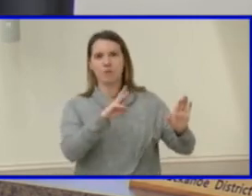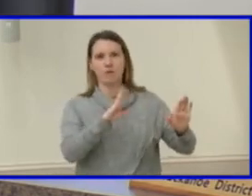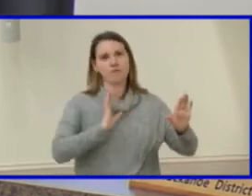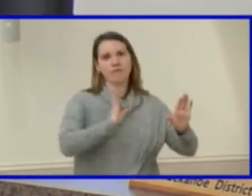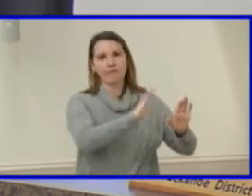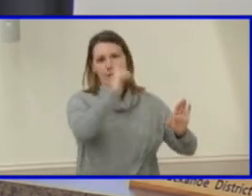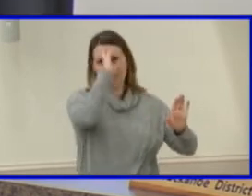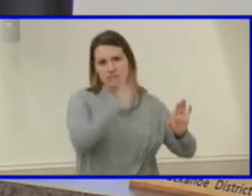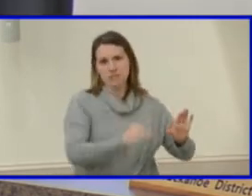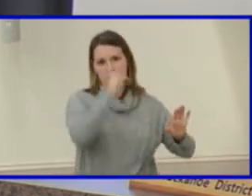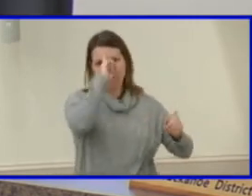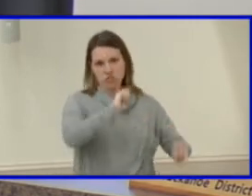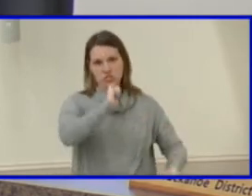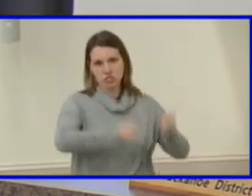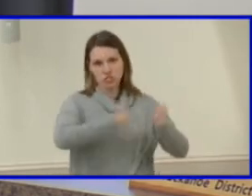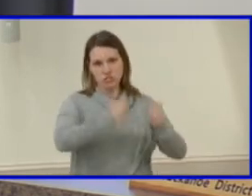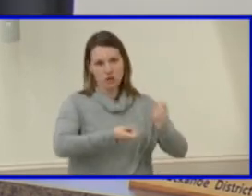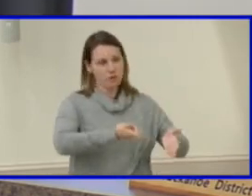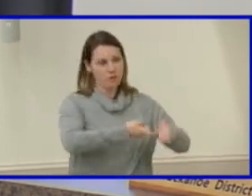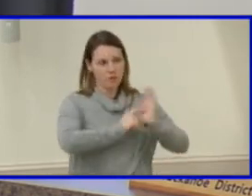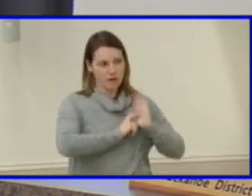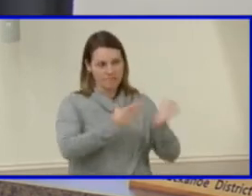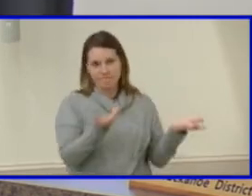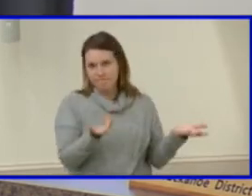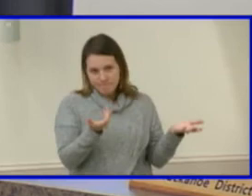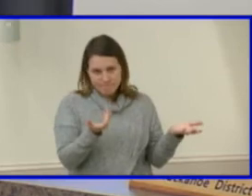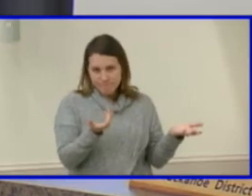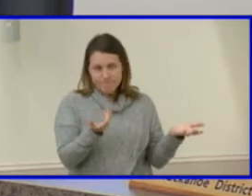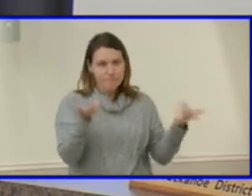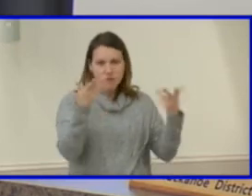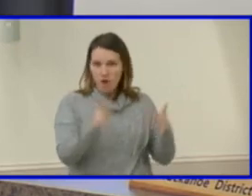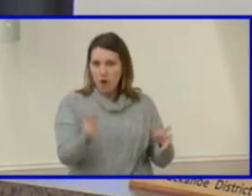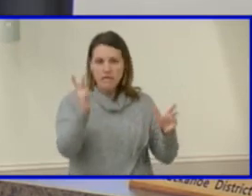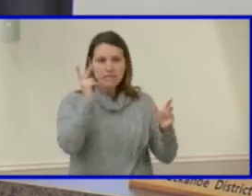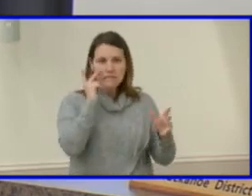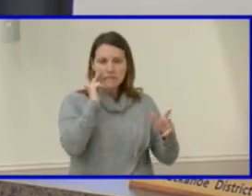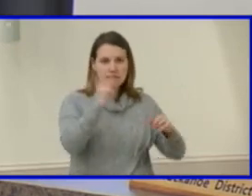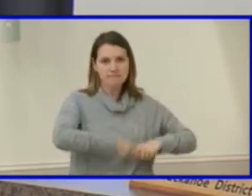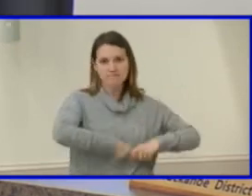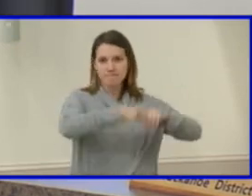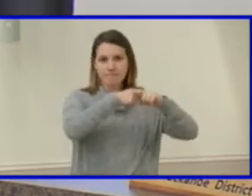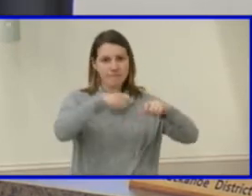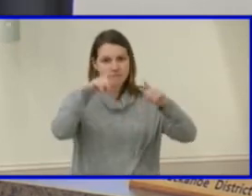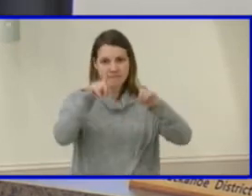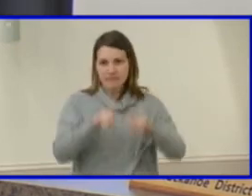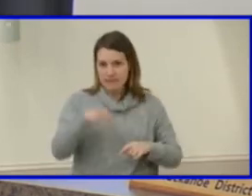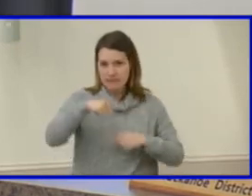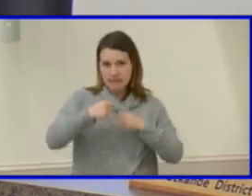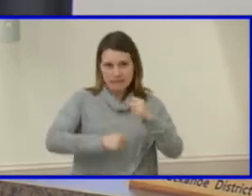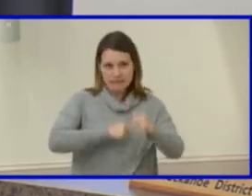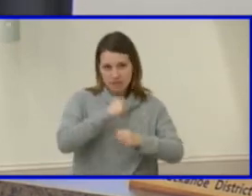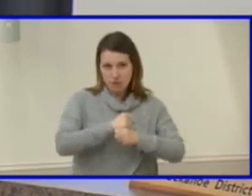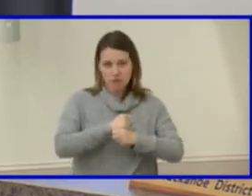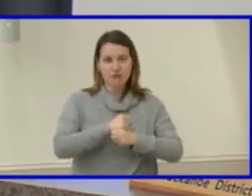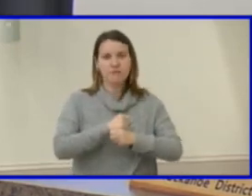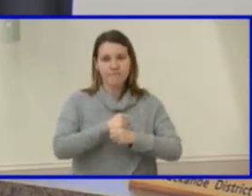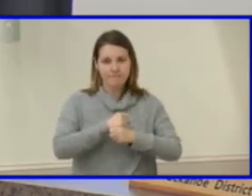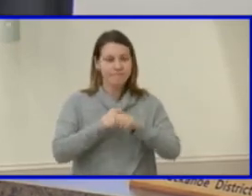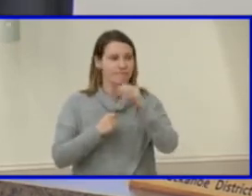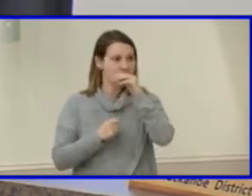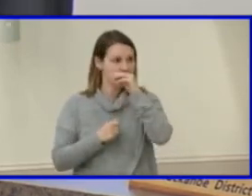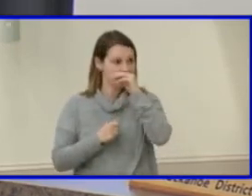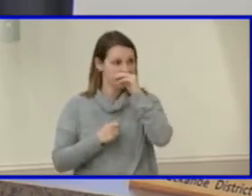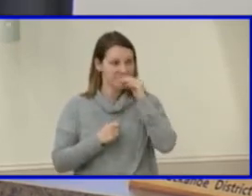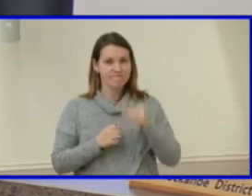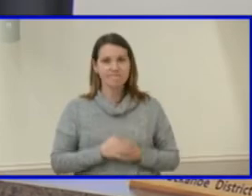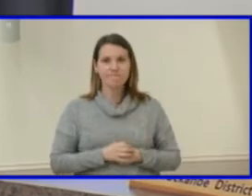Governor's school related to their criteria. And we've already seen them suspend the entrance test for this year and have talks in there in